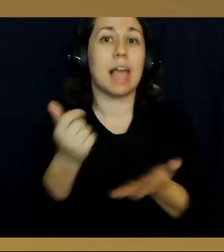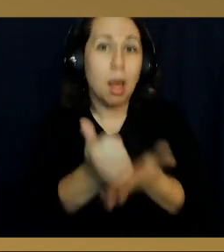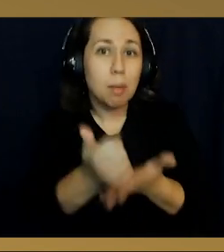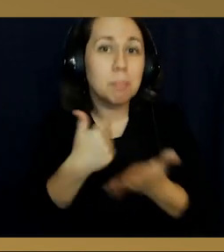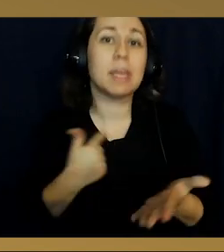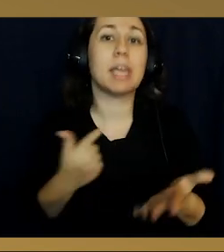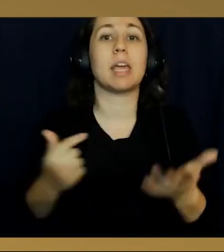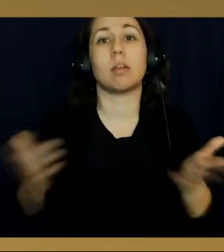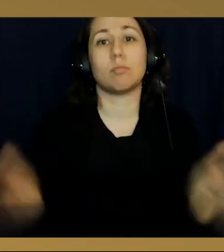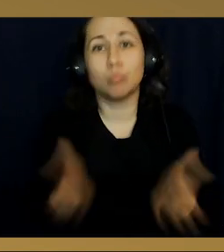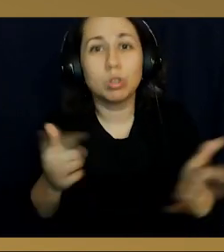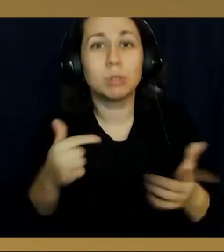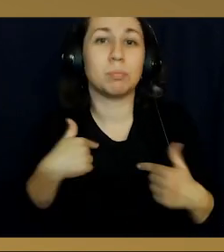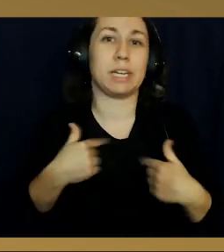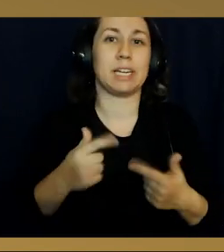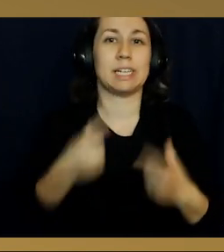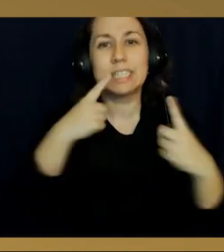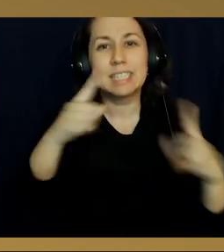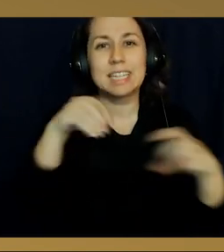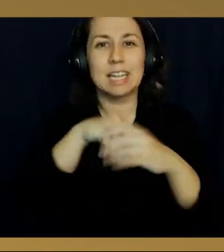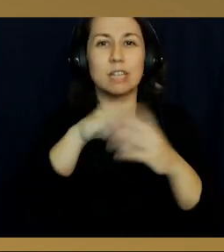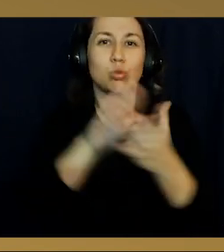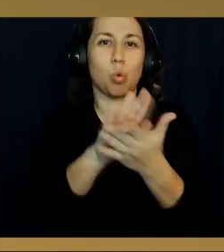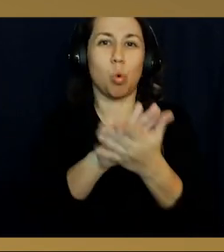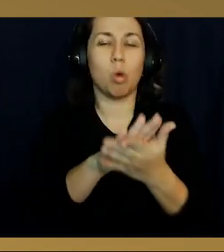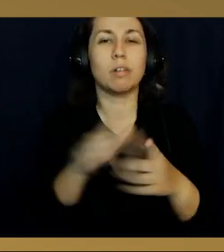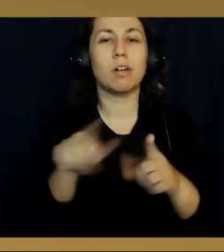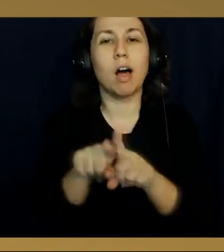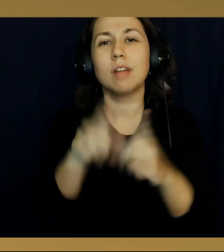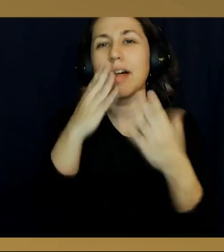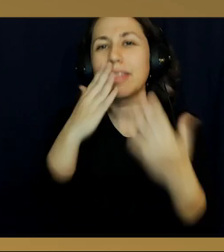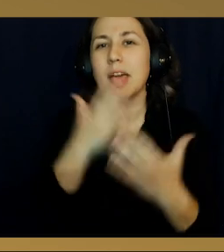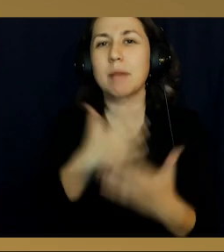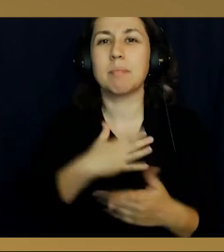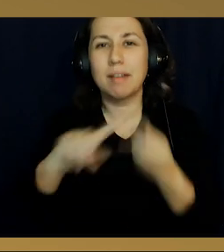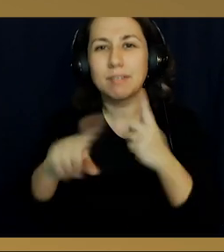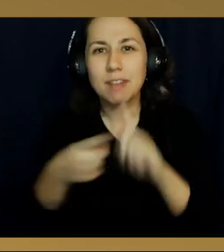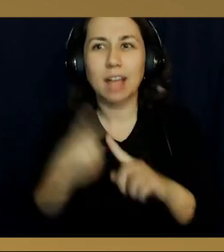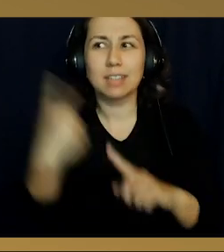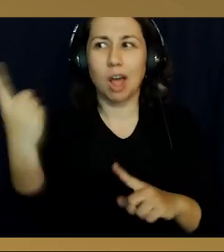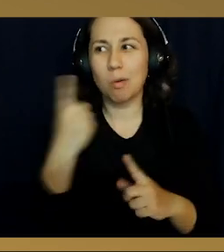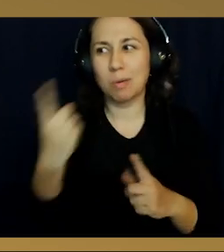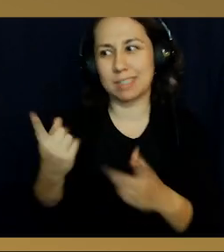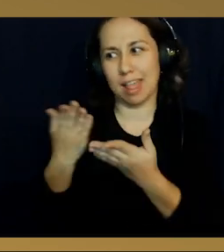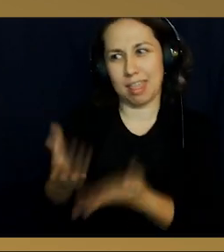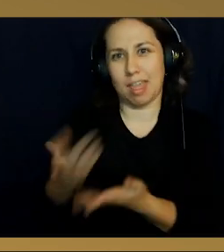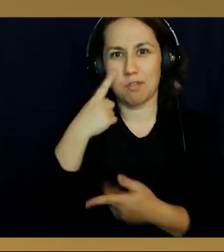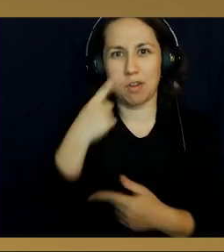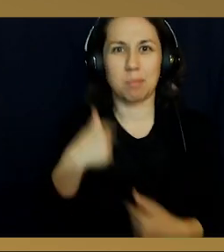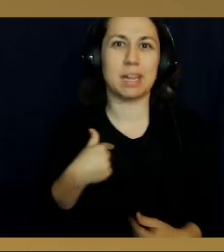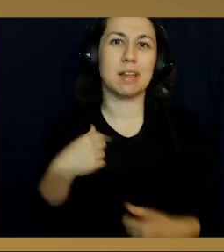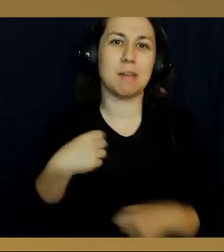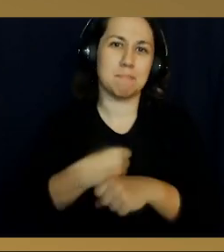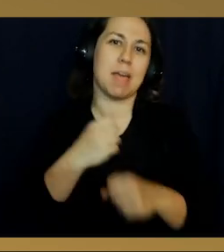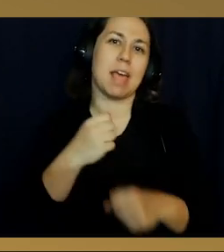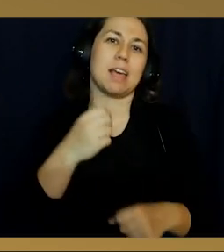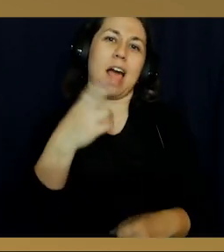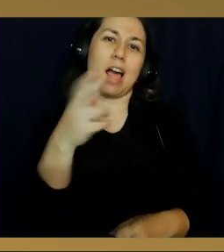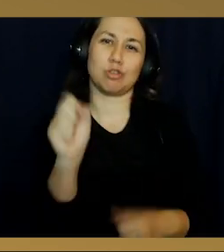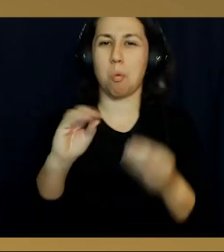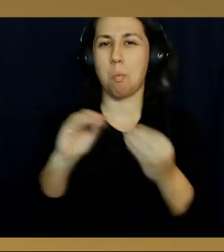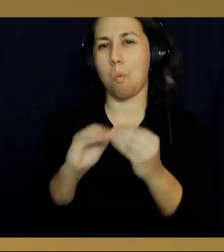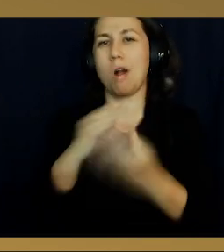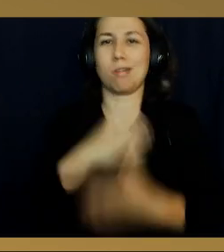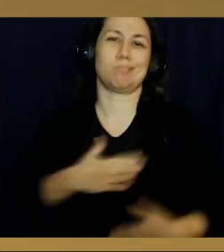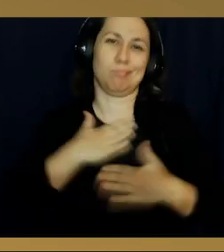helping and pushing me to succeed in school. And I would like to thank my friends for always being there